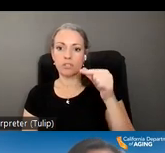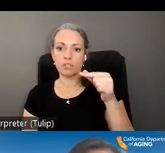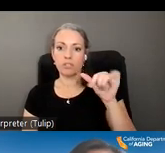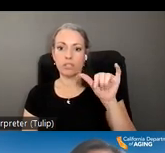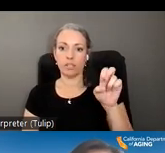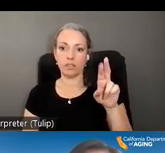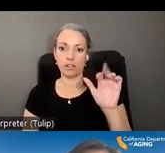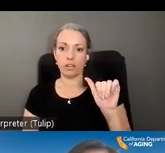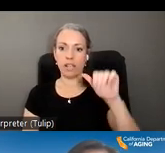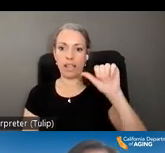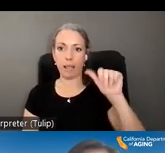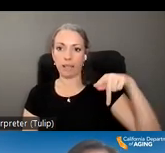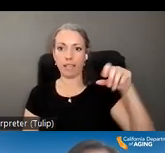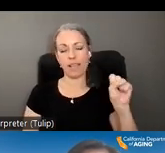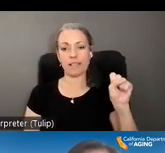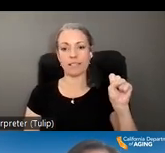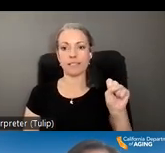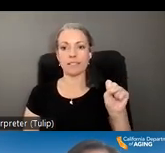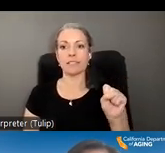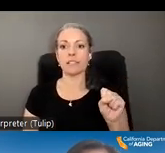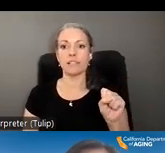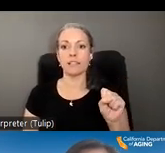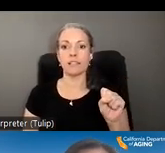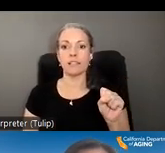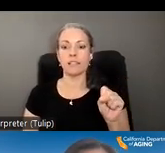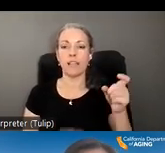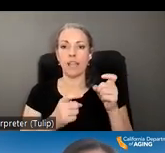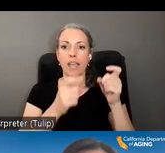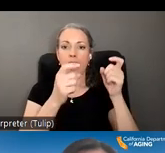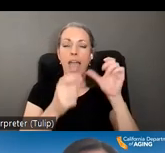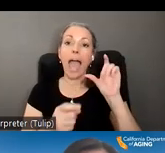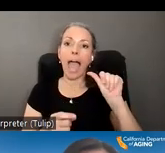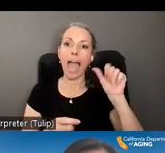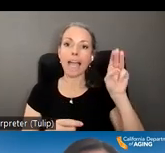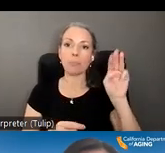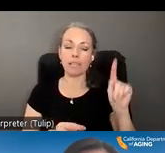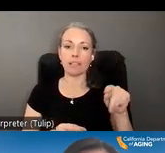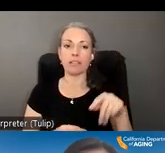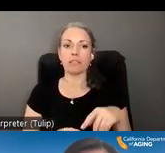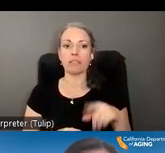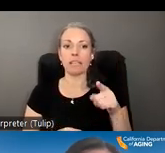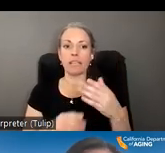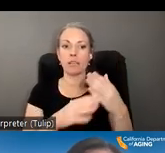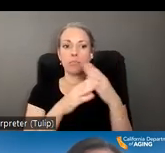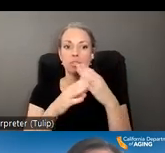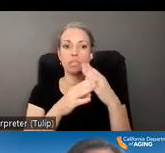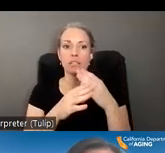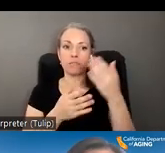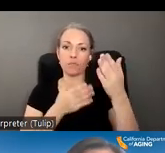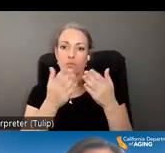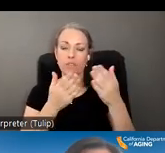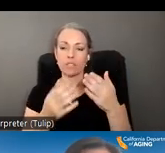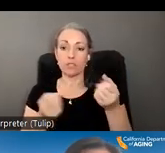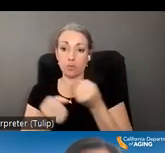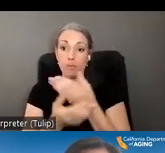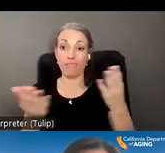administrator from the california department of social services um and he is the adult protective services chair jim would you like to provide the first